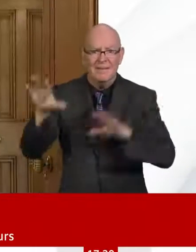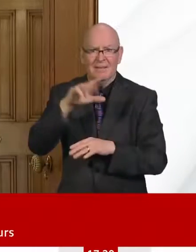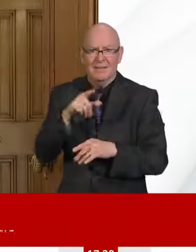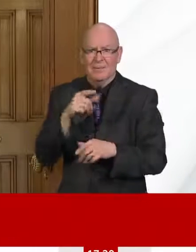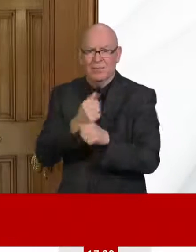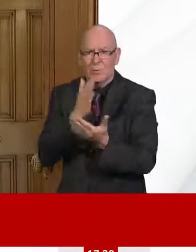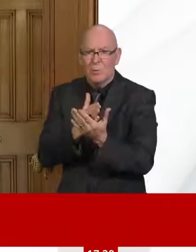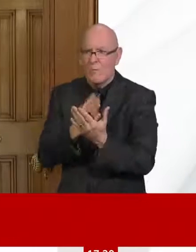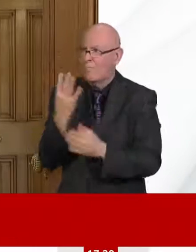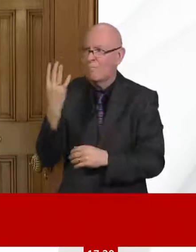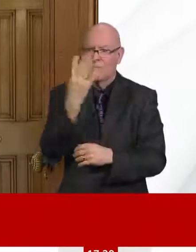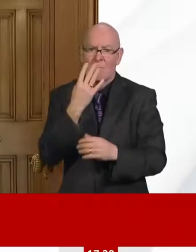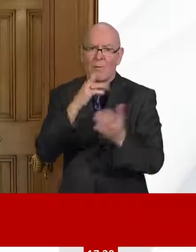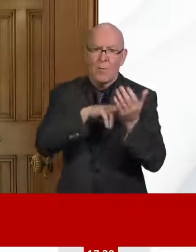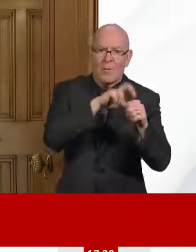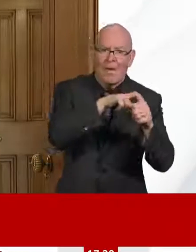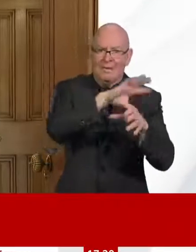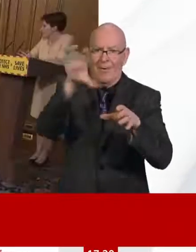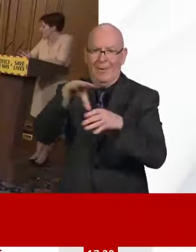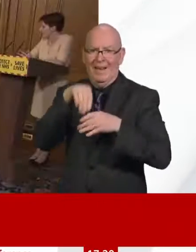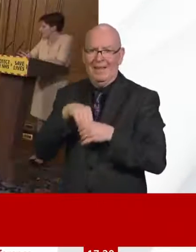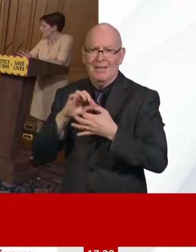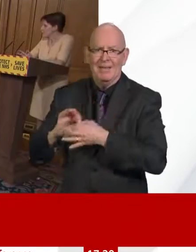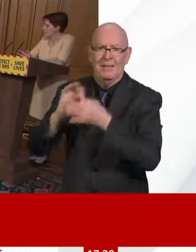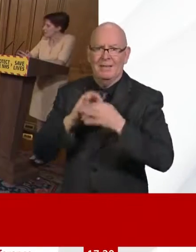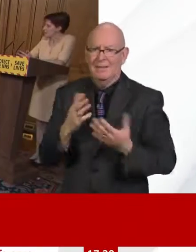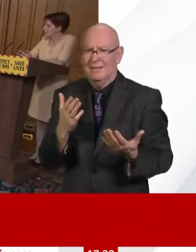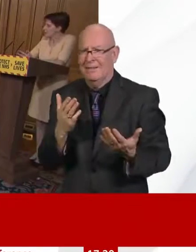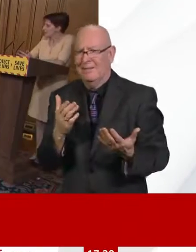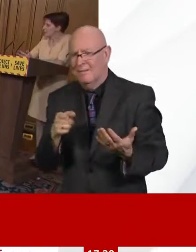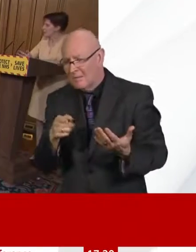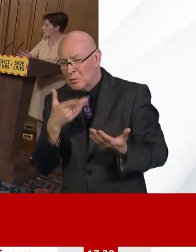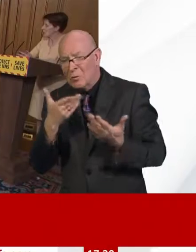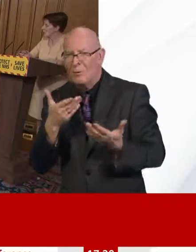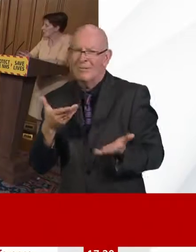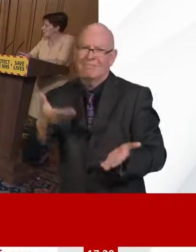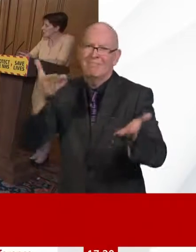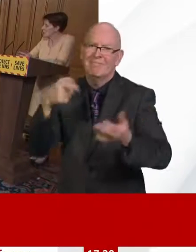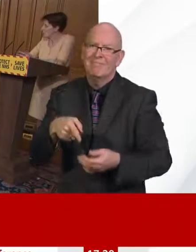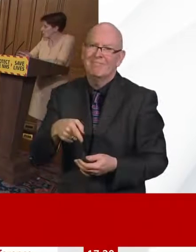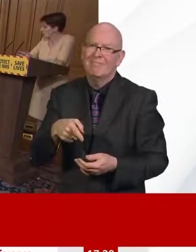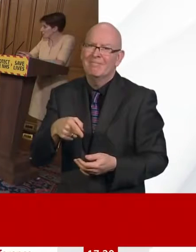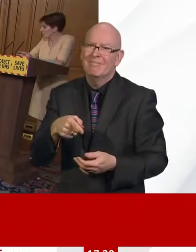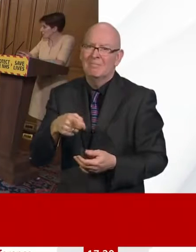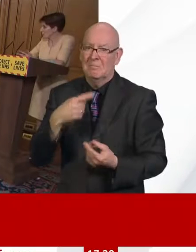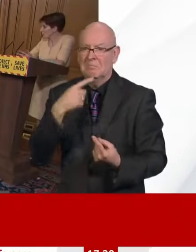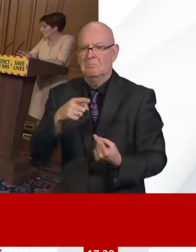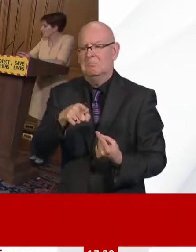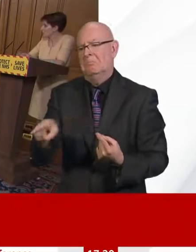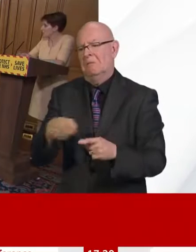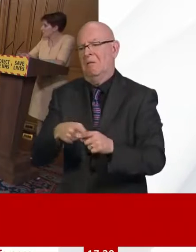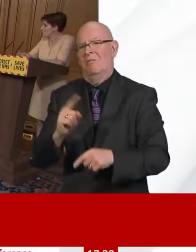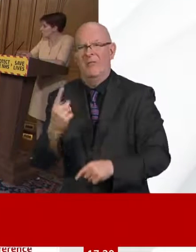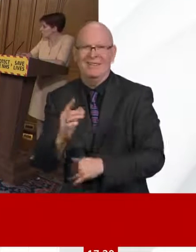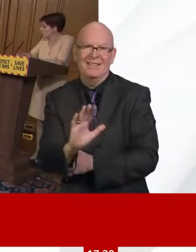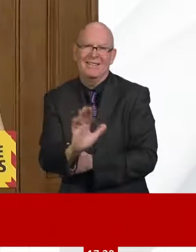this regard. But Yvonne, you best placed to give some examples of that? Thank you, Chancellor. So I can assure you that the four chief medical officers